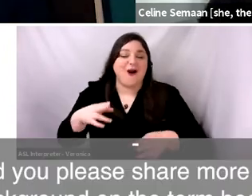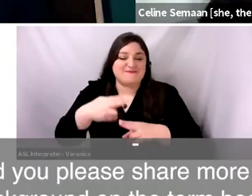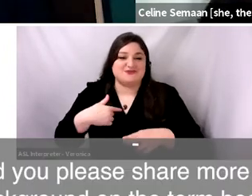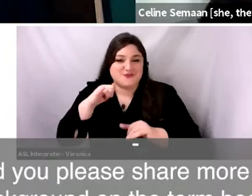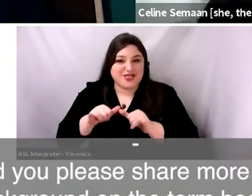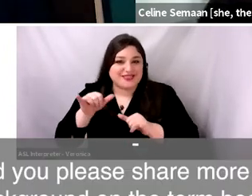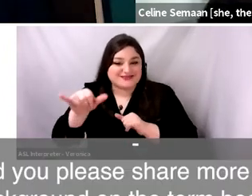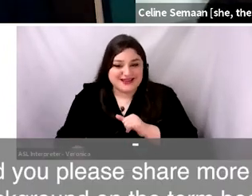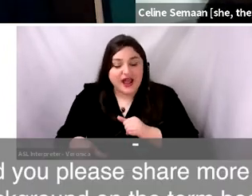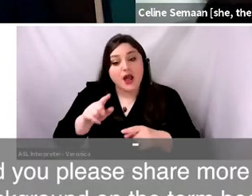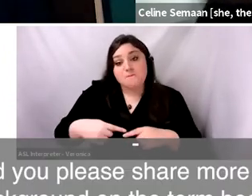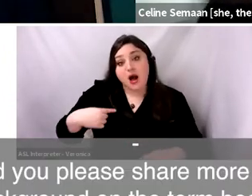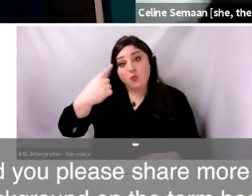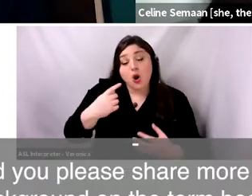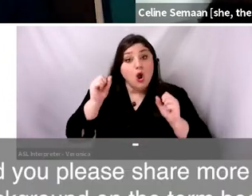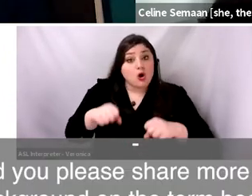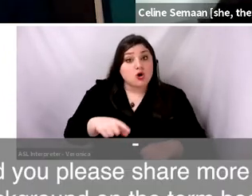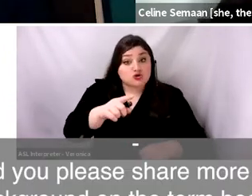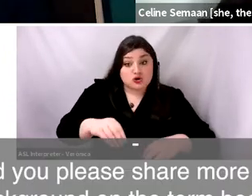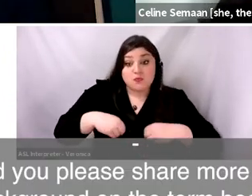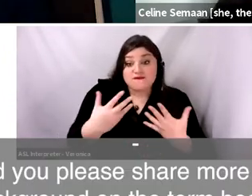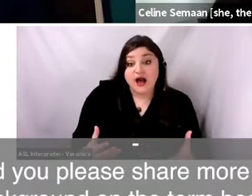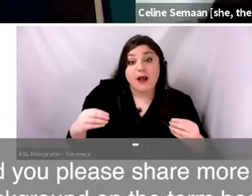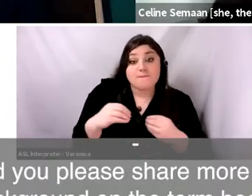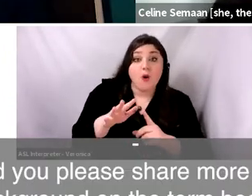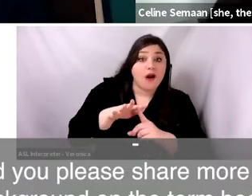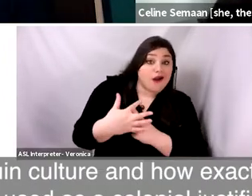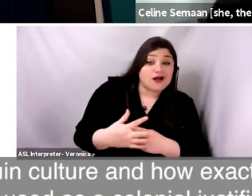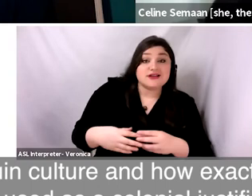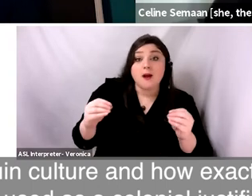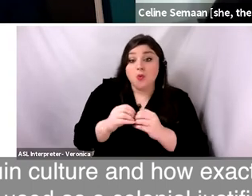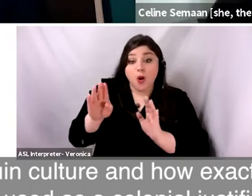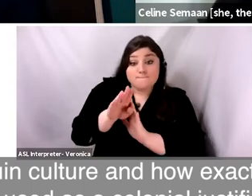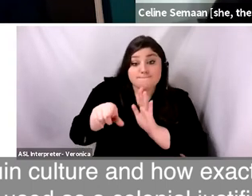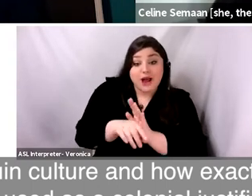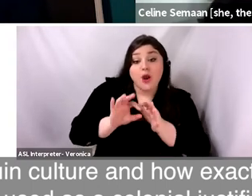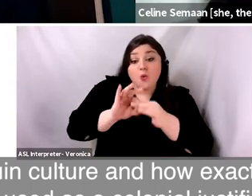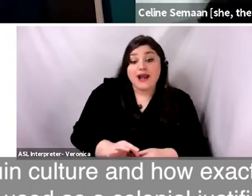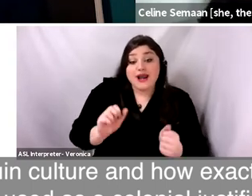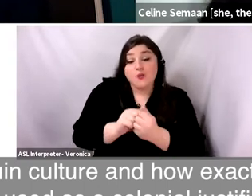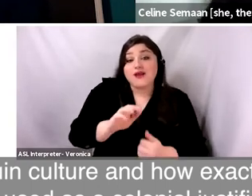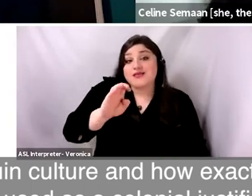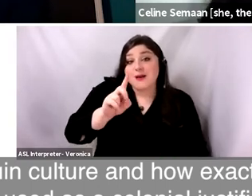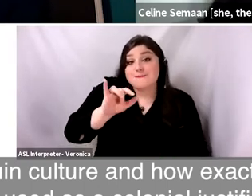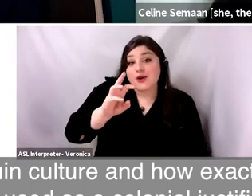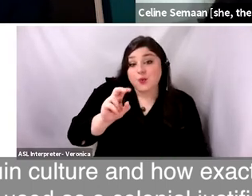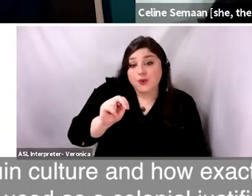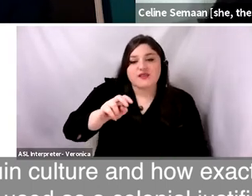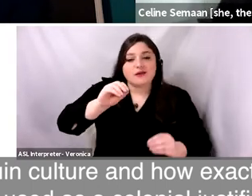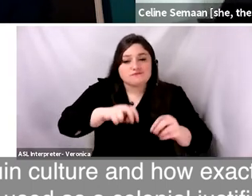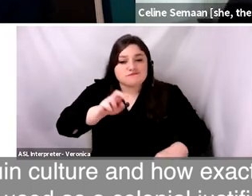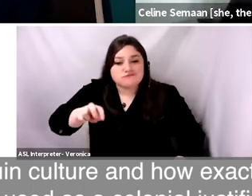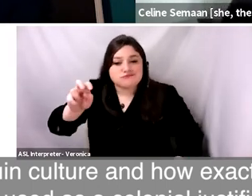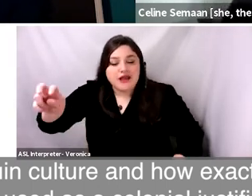Would you please share more context and background on the term Bedouin and Bedouin culture and how exactly it has been used as